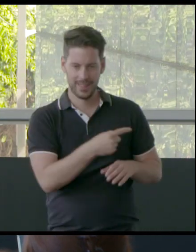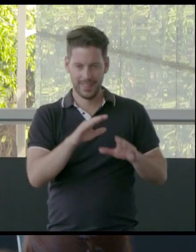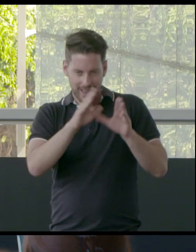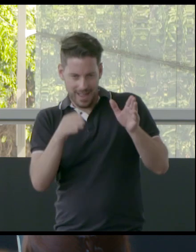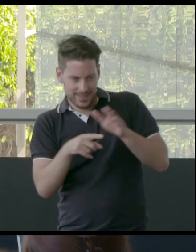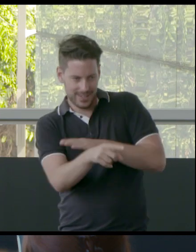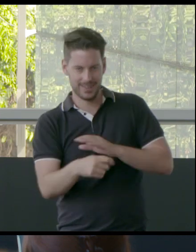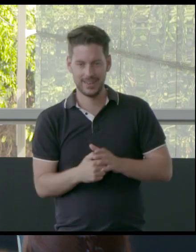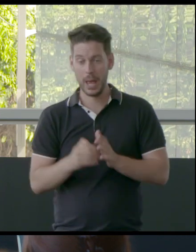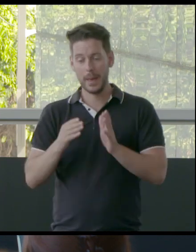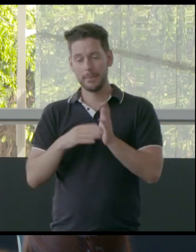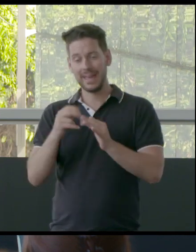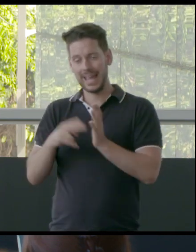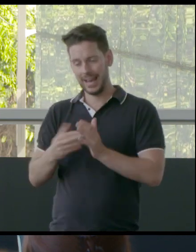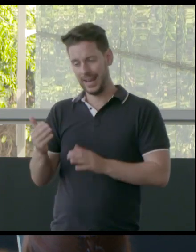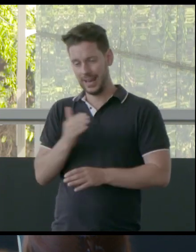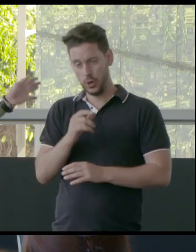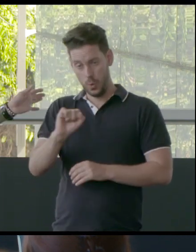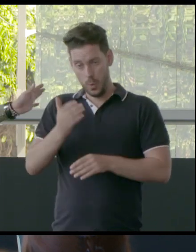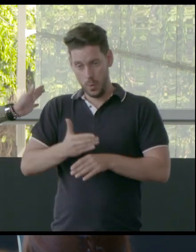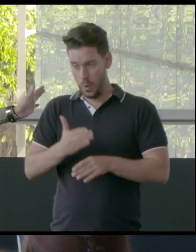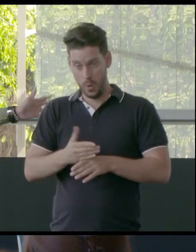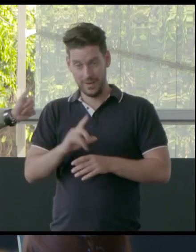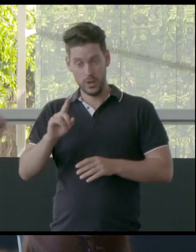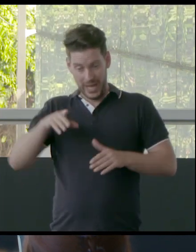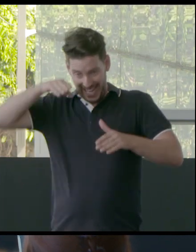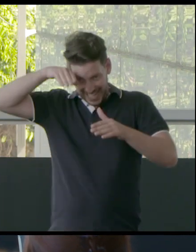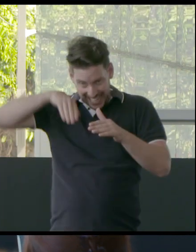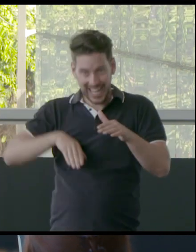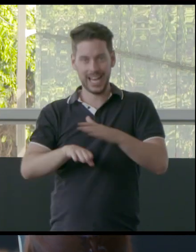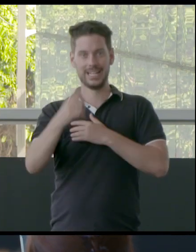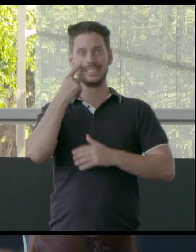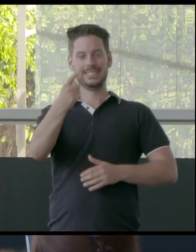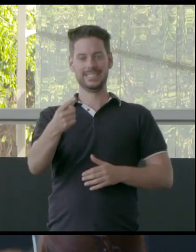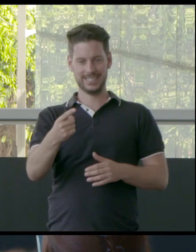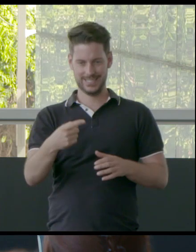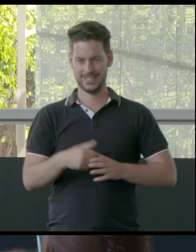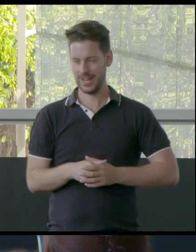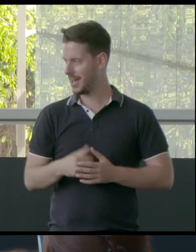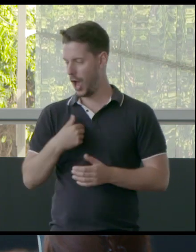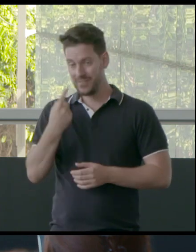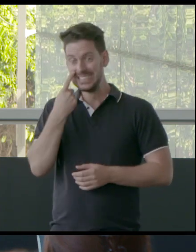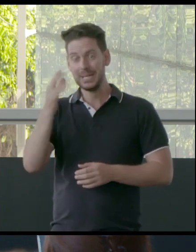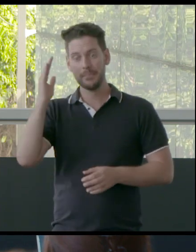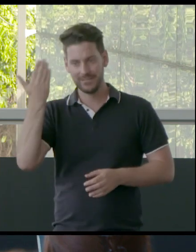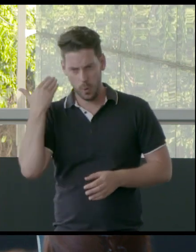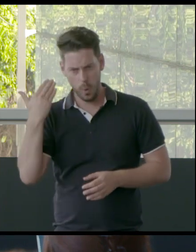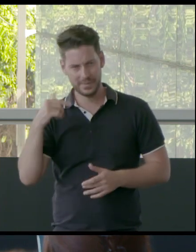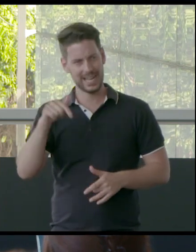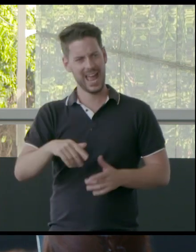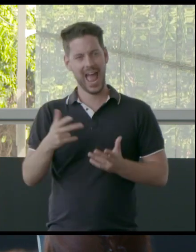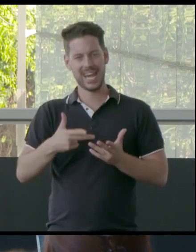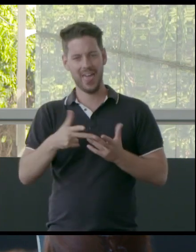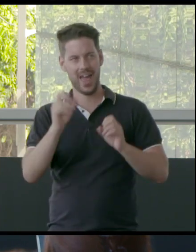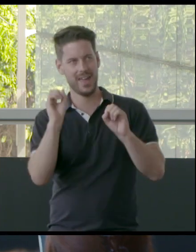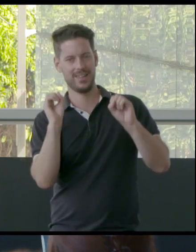But Megan's work, Megan, can you talk about that? It's the first work you see as you enter the gallery. And I've seen that work before, but this is another